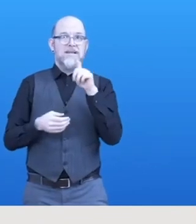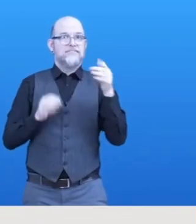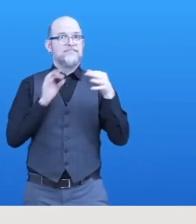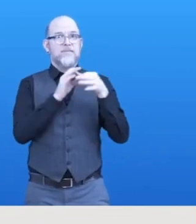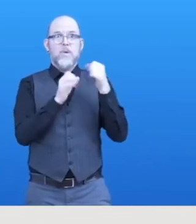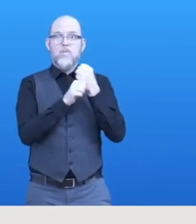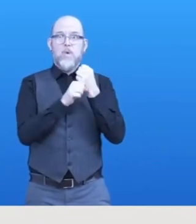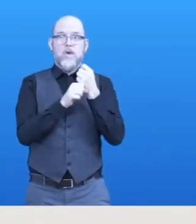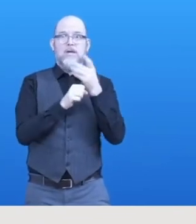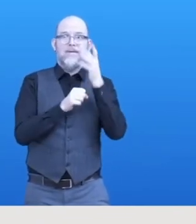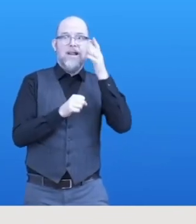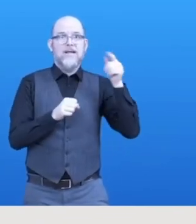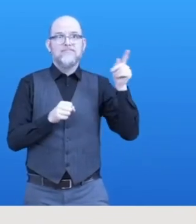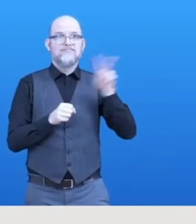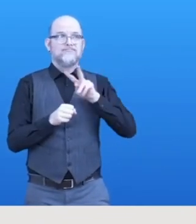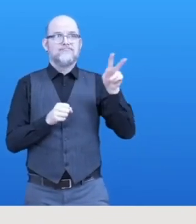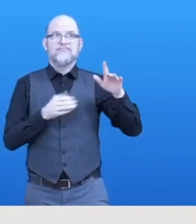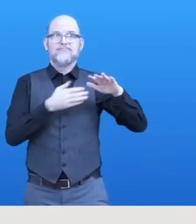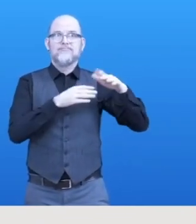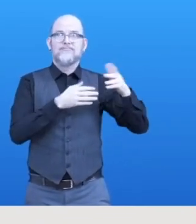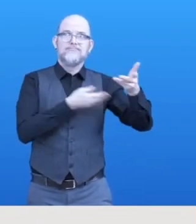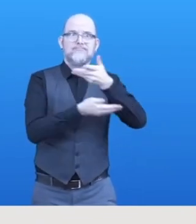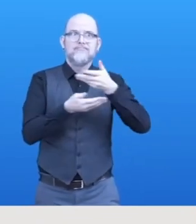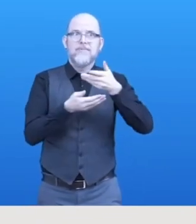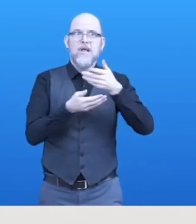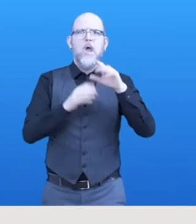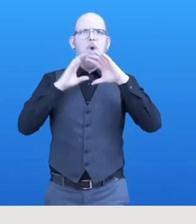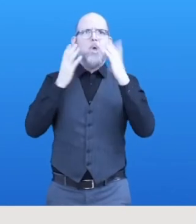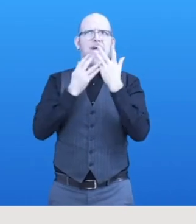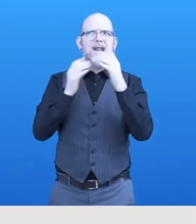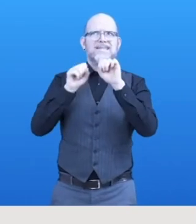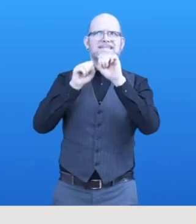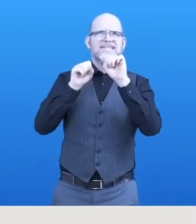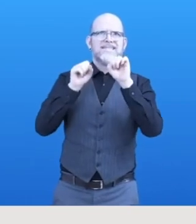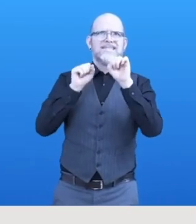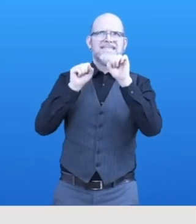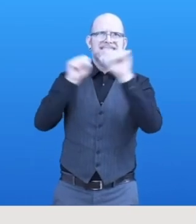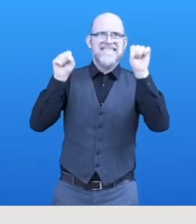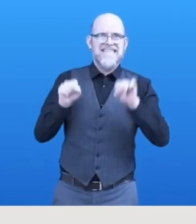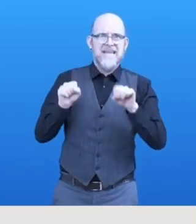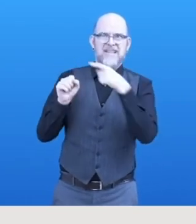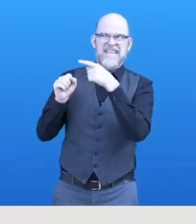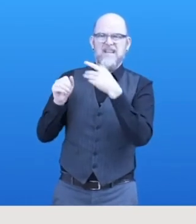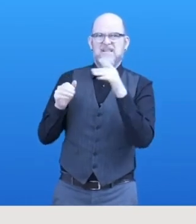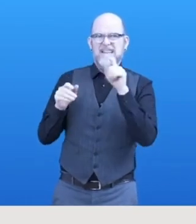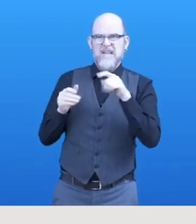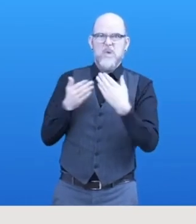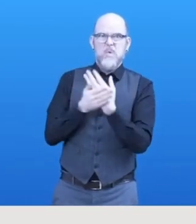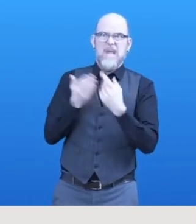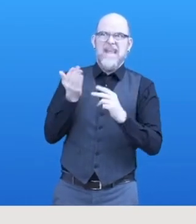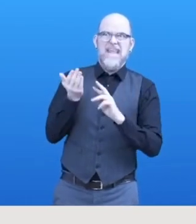such global systems? What about integrating into new technology? Therefore,